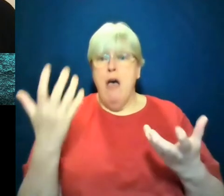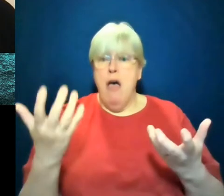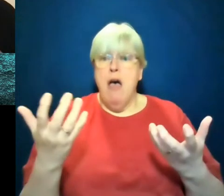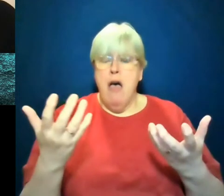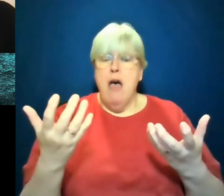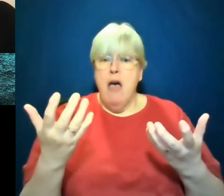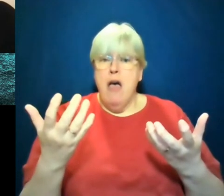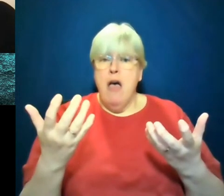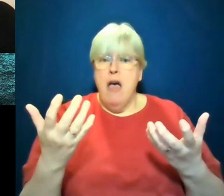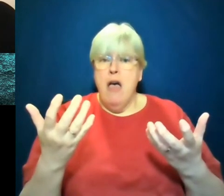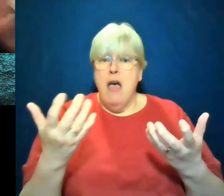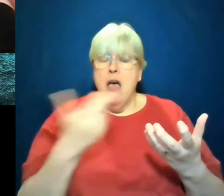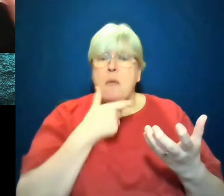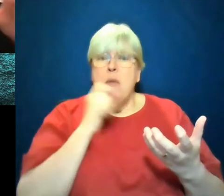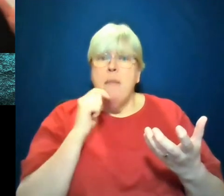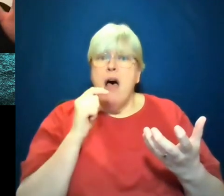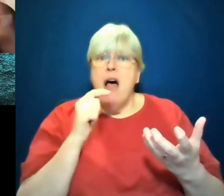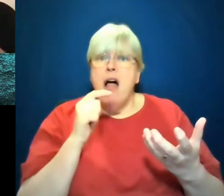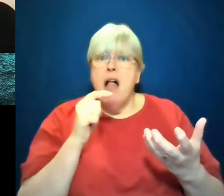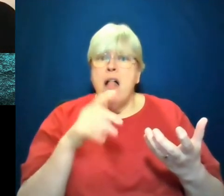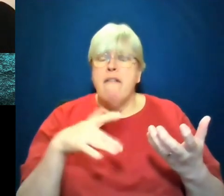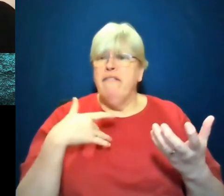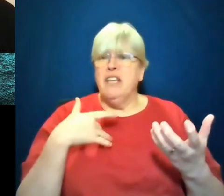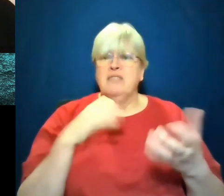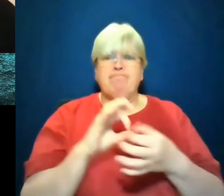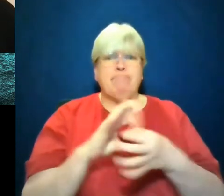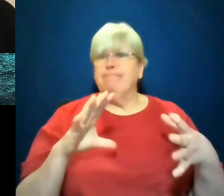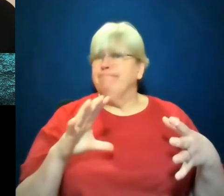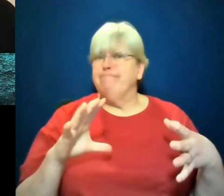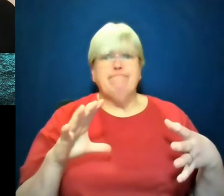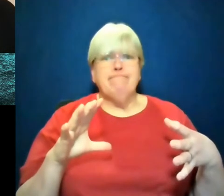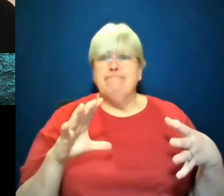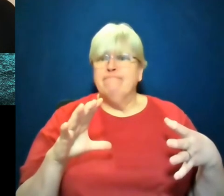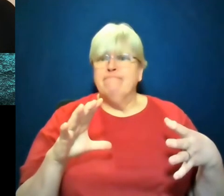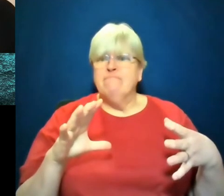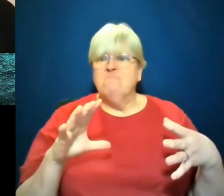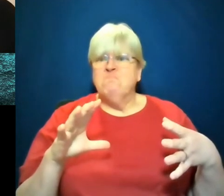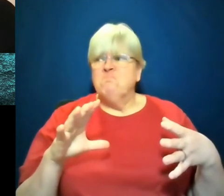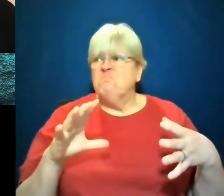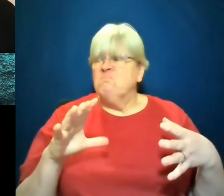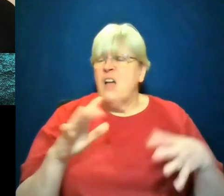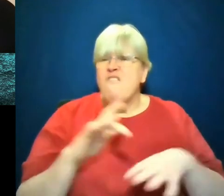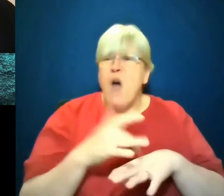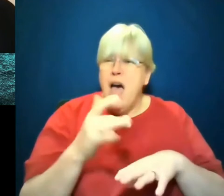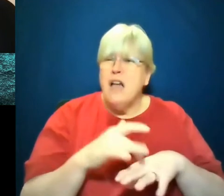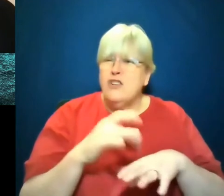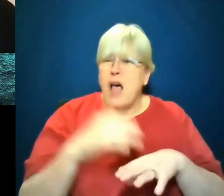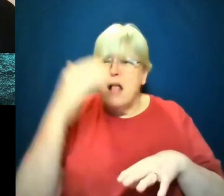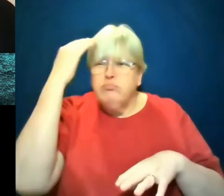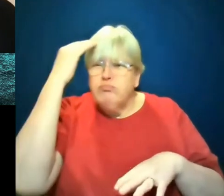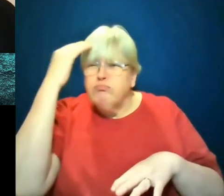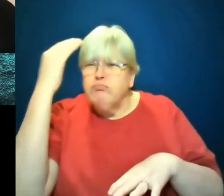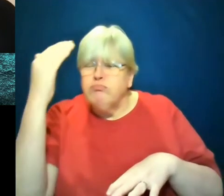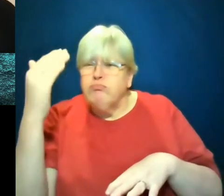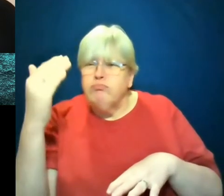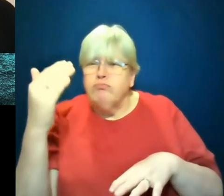is a people who feel so dislocated, who are so psychically fragile. And I'm curious about